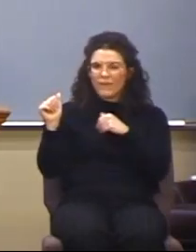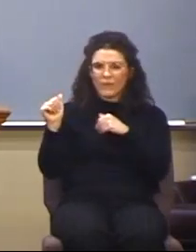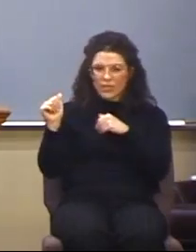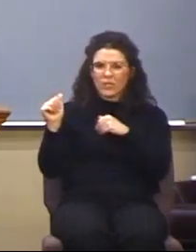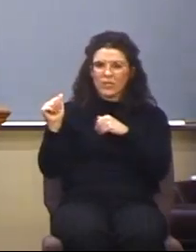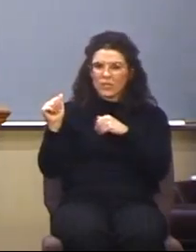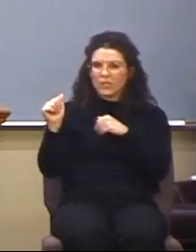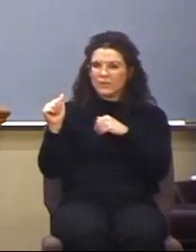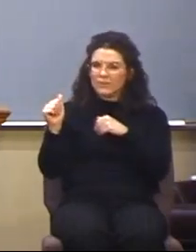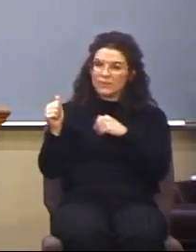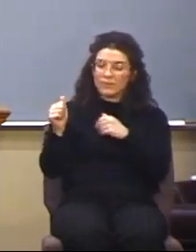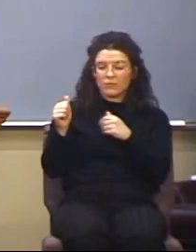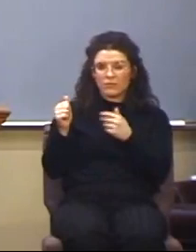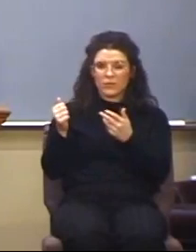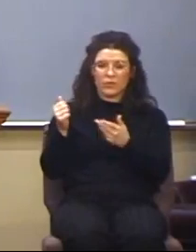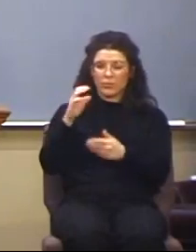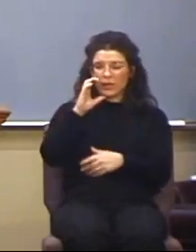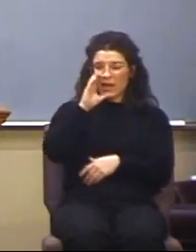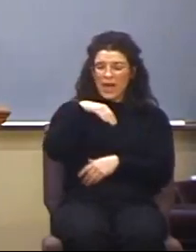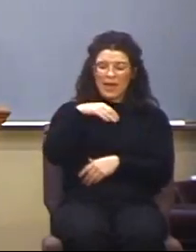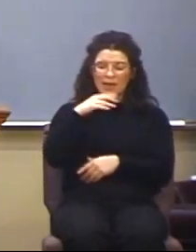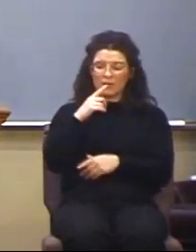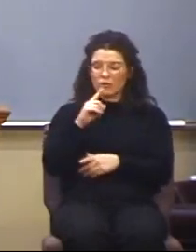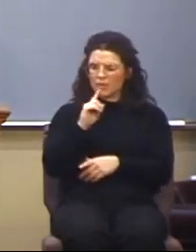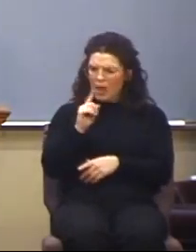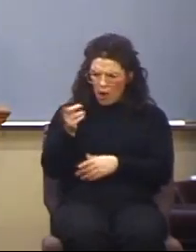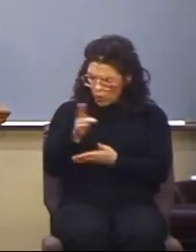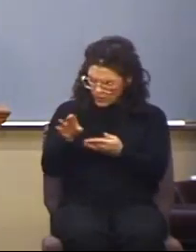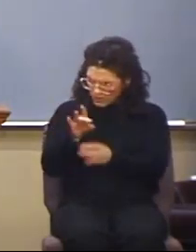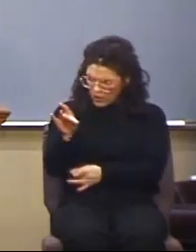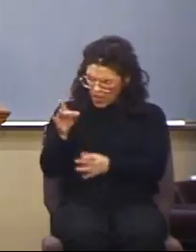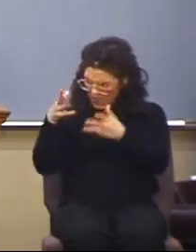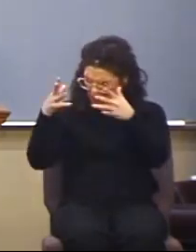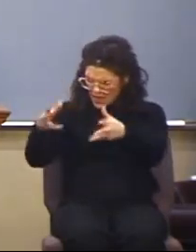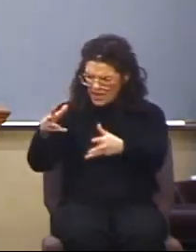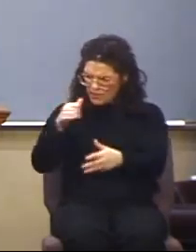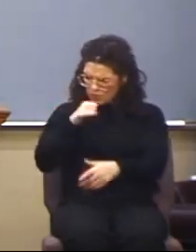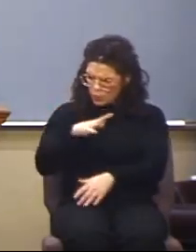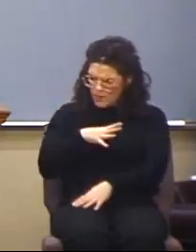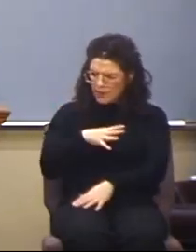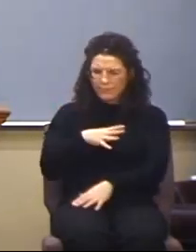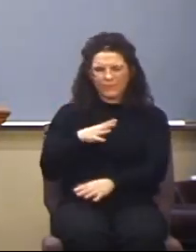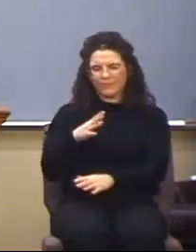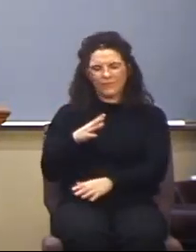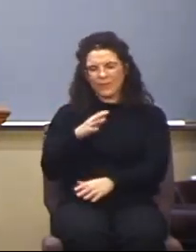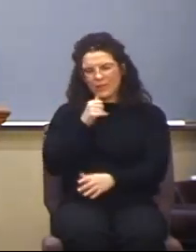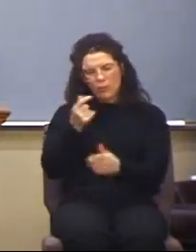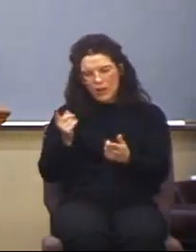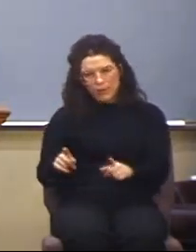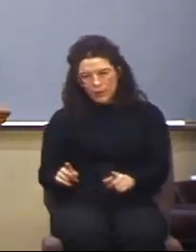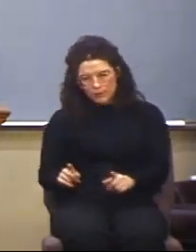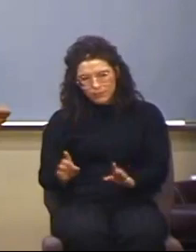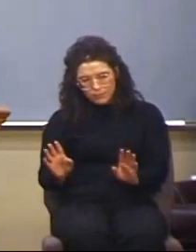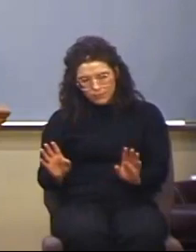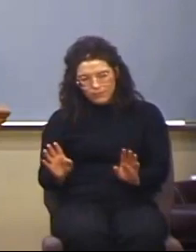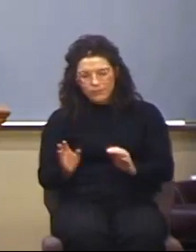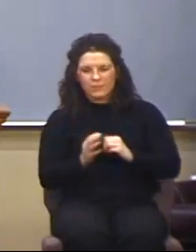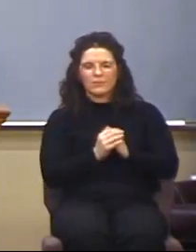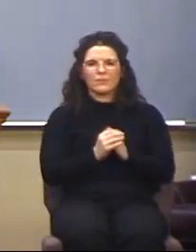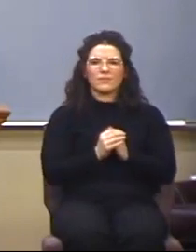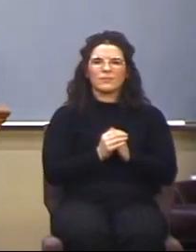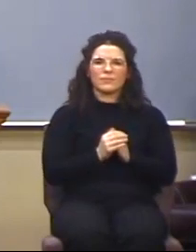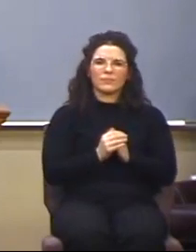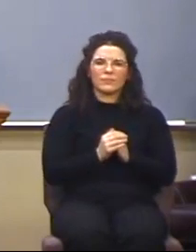So it would be rather odd to command the Holy Spirit to leave the damsel. So just be aware that there